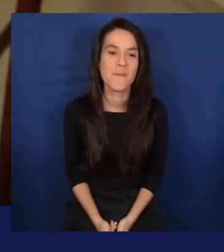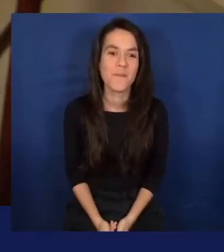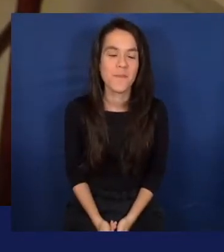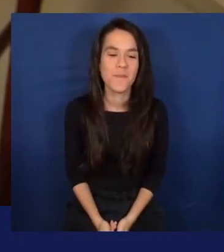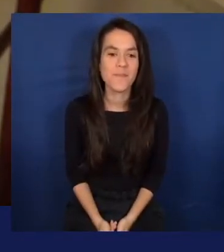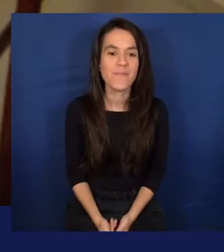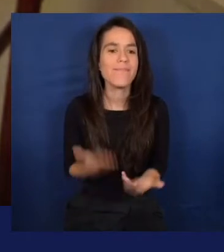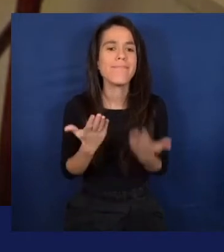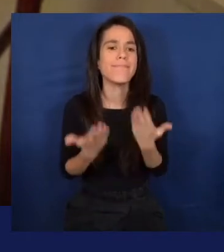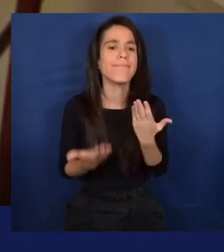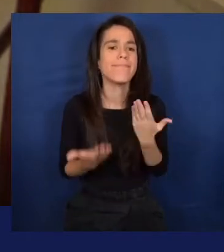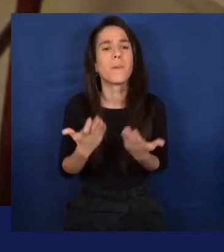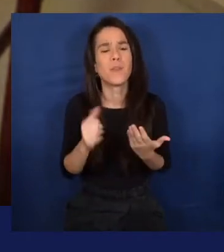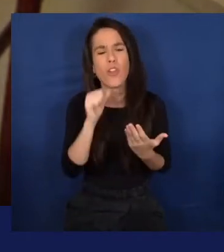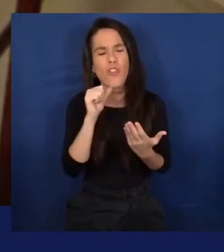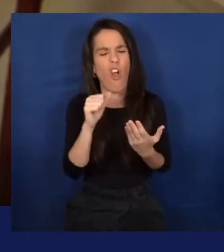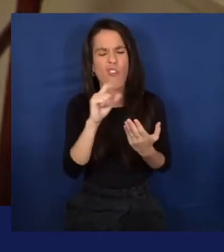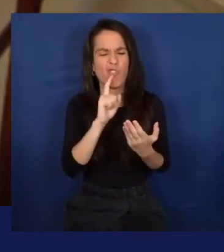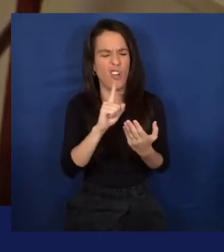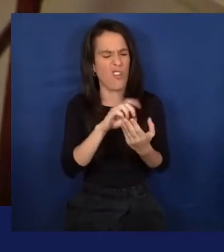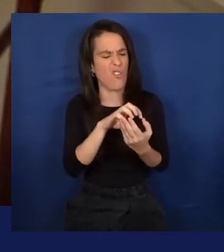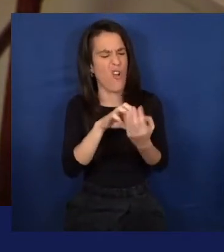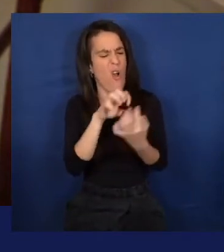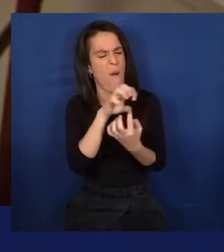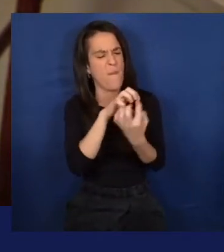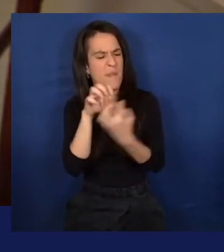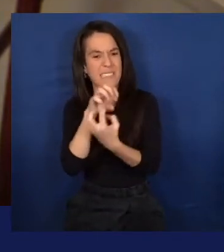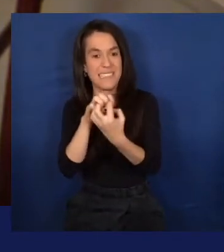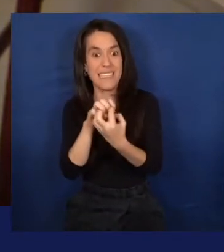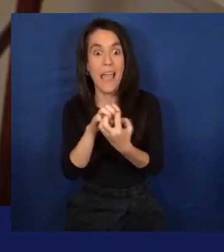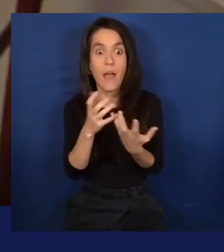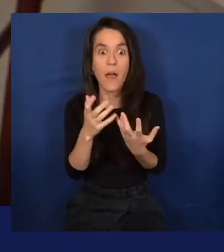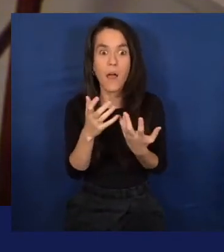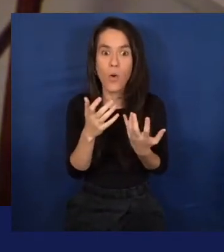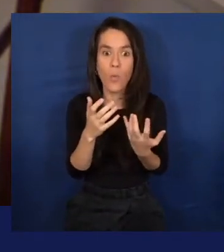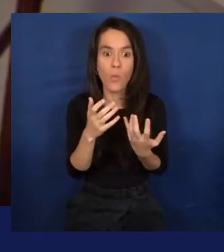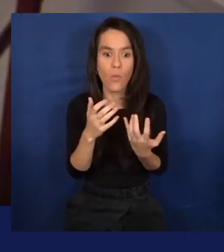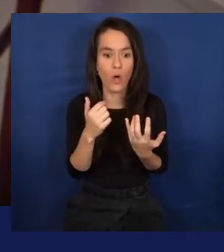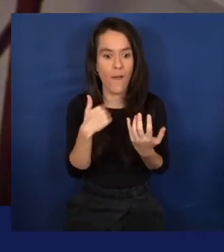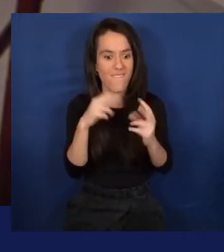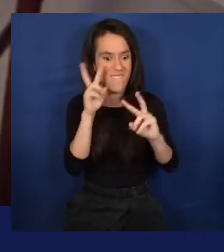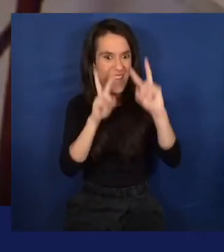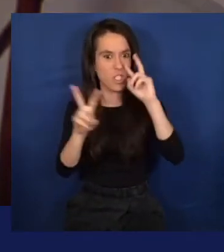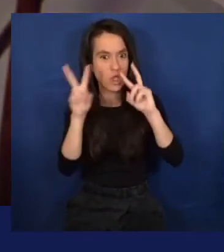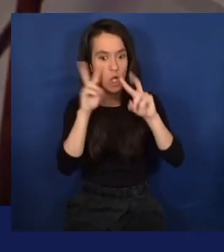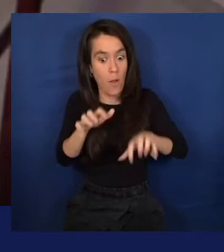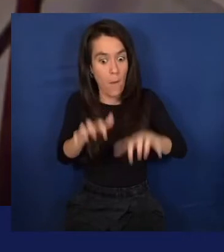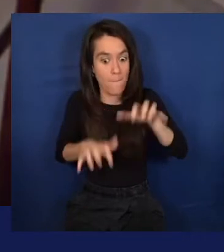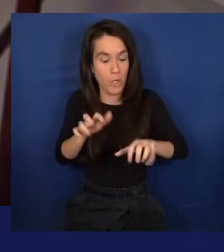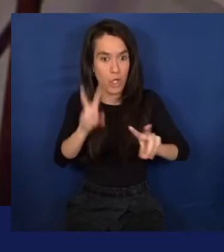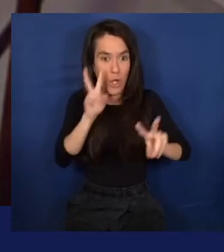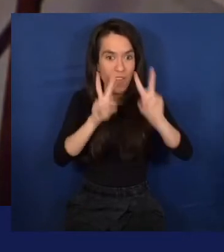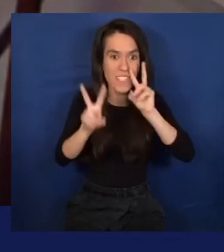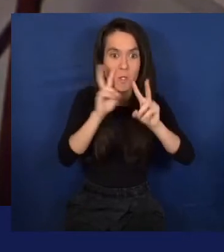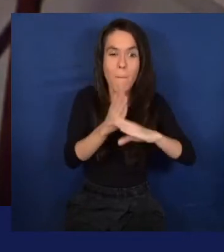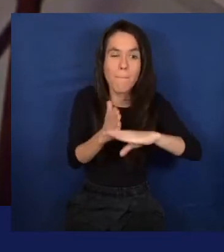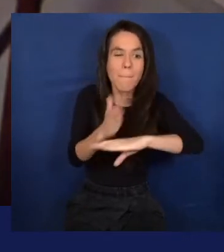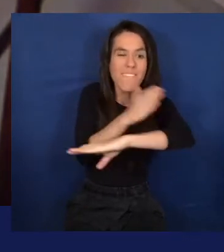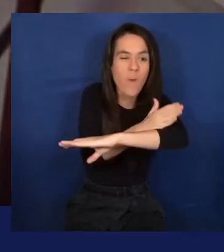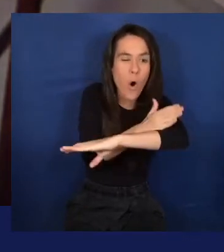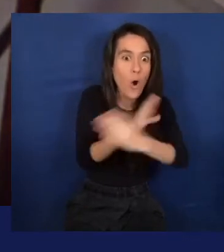a very complex model, you can use custom vision, which is basically using the pre-trained models from Microsoft